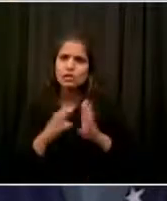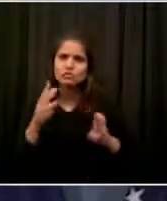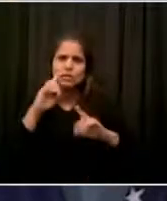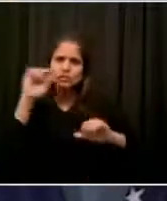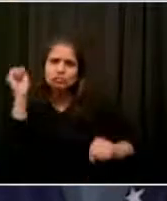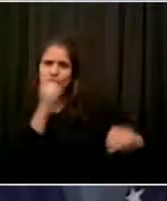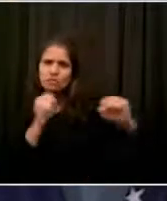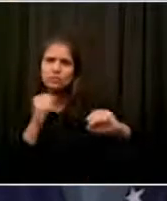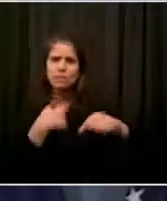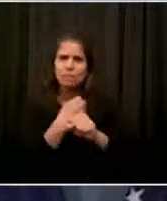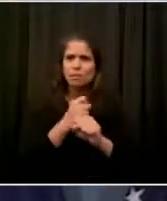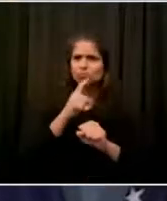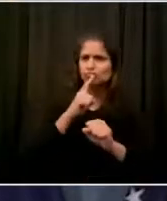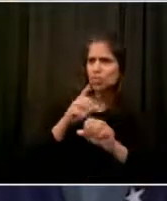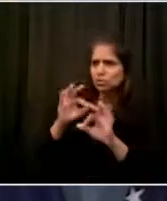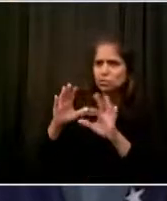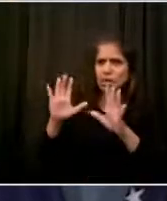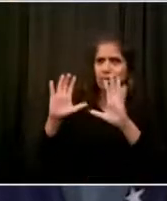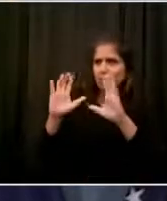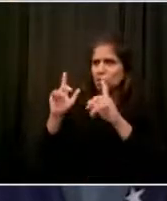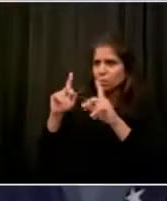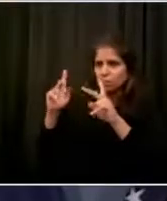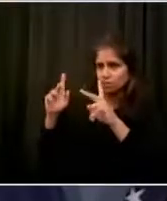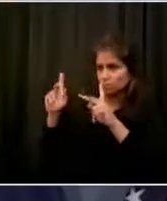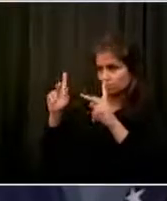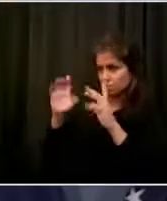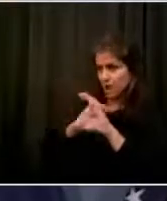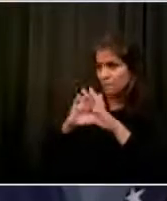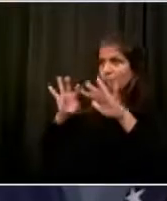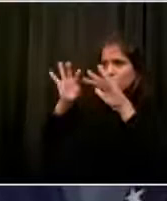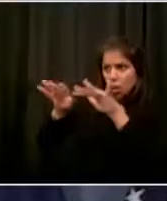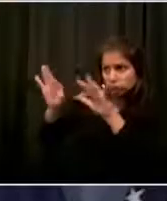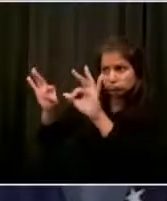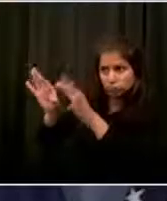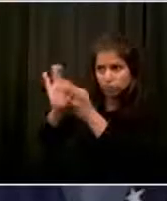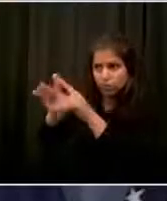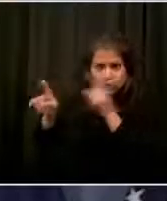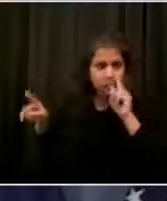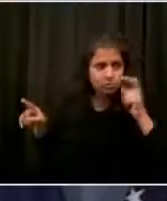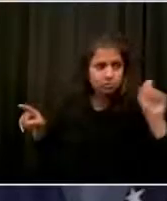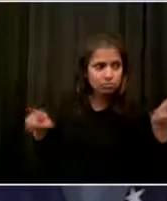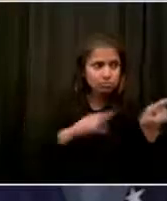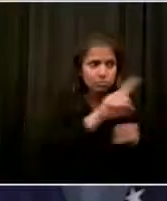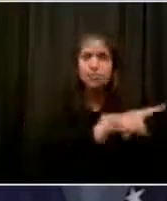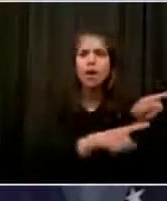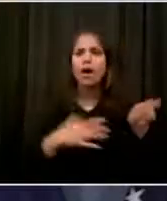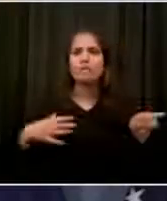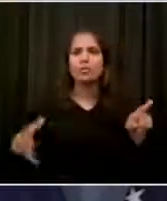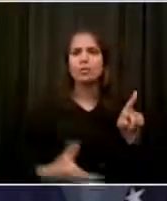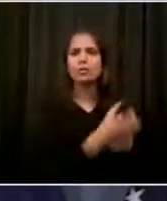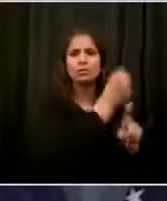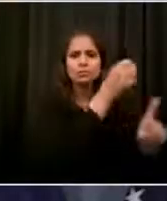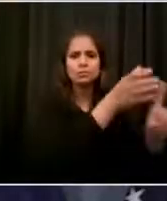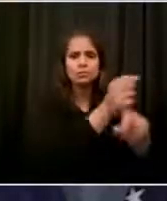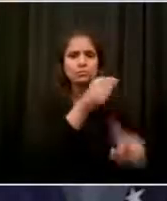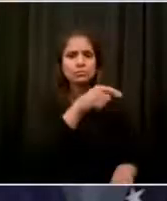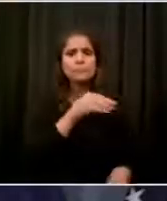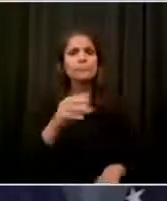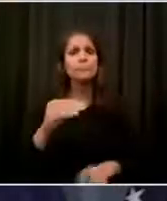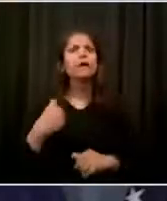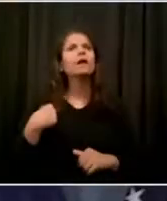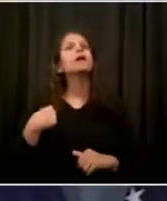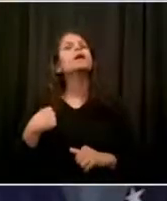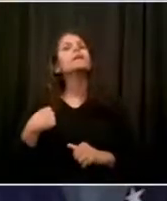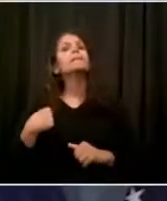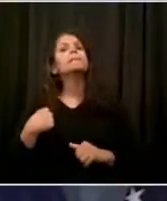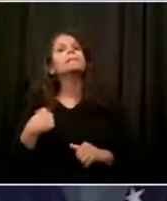had done violence before. Those items that were seized were seized in the immediate area. Those are real things, Jake, that